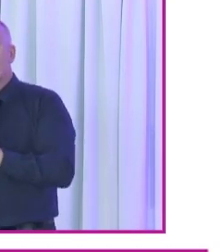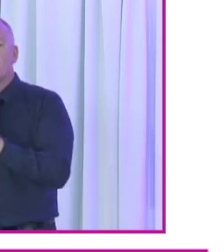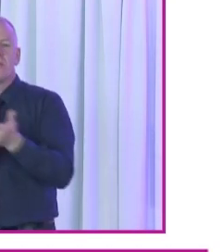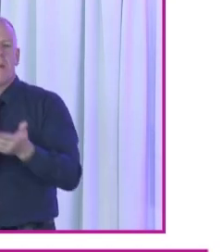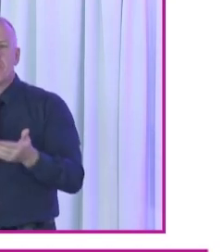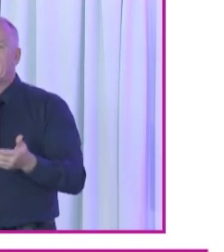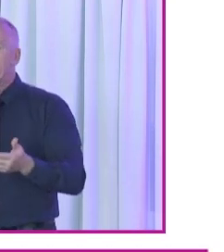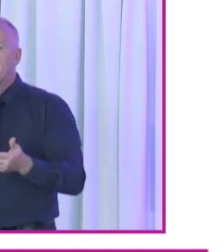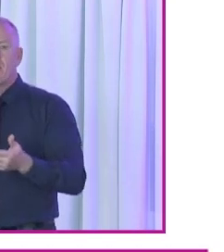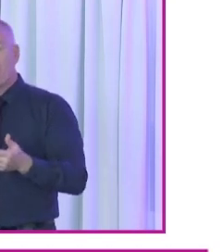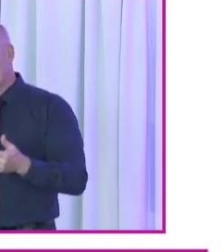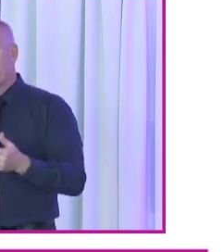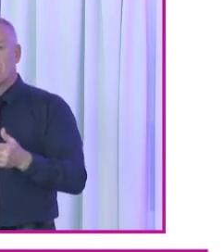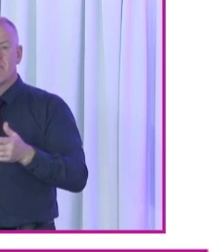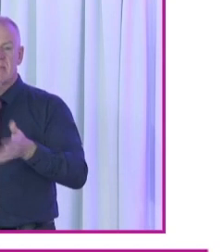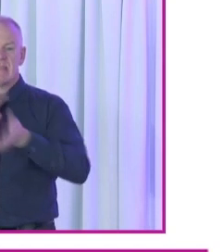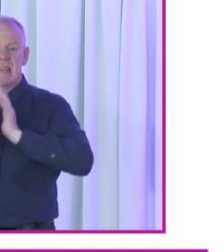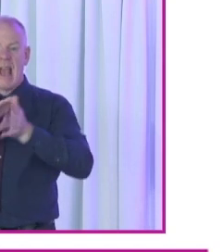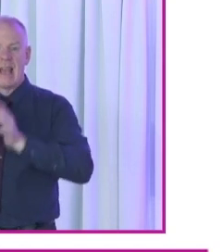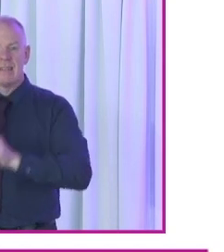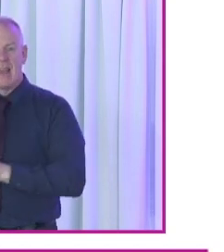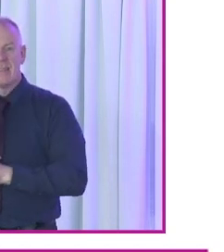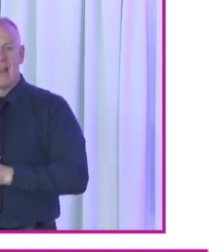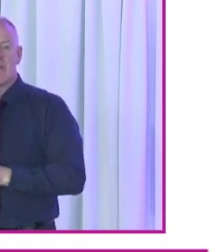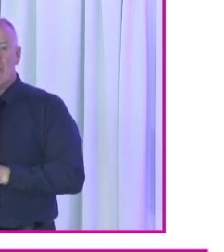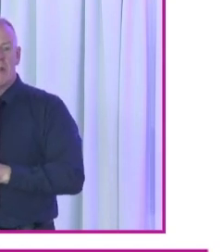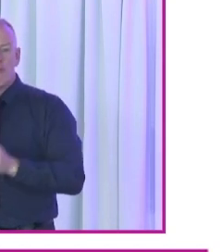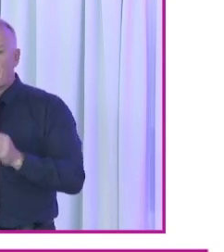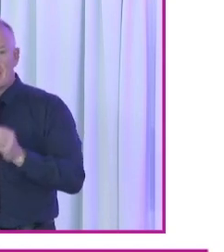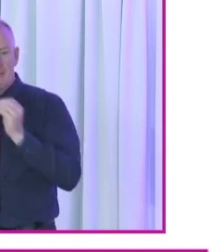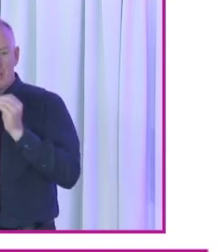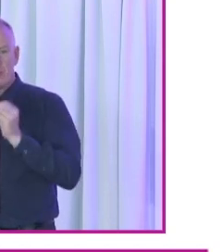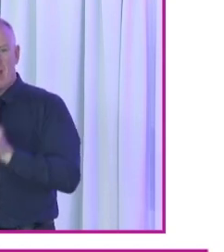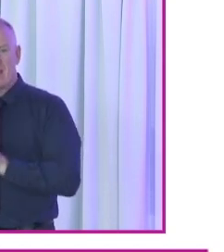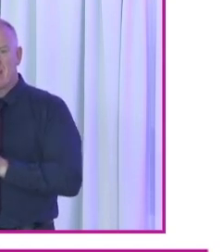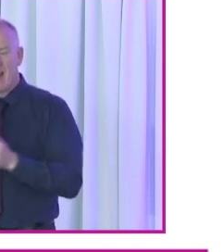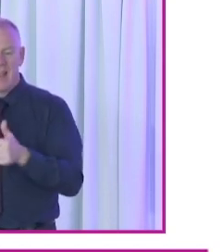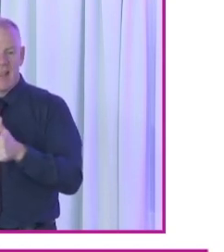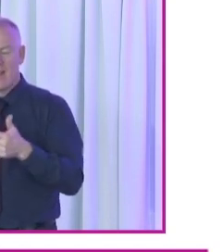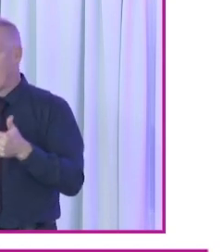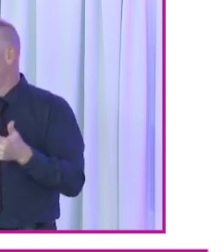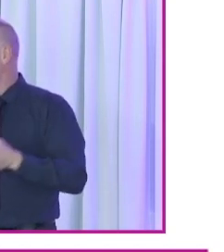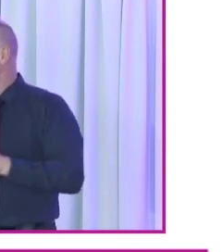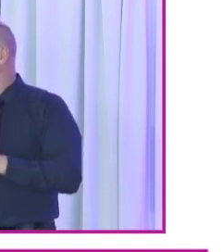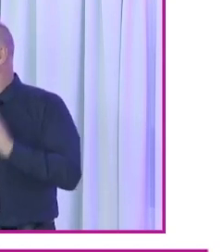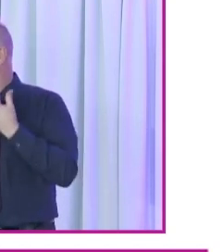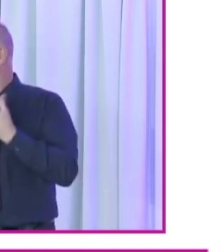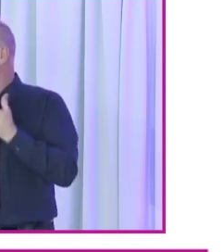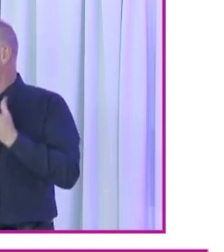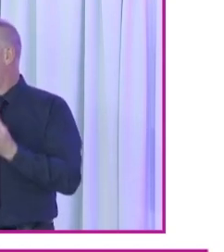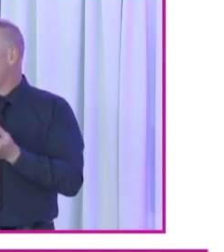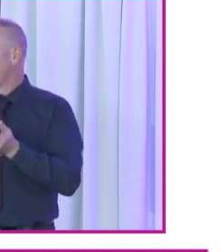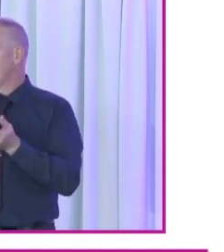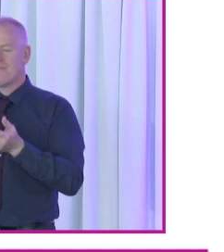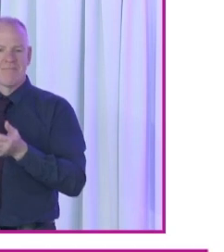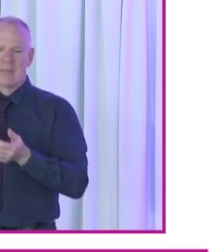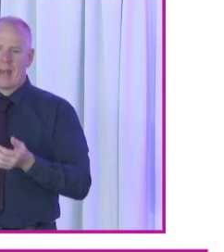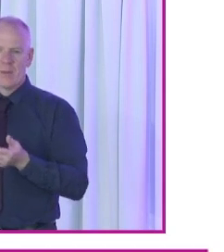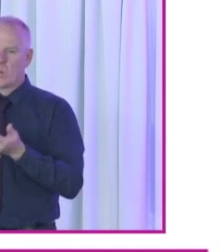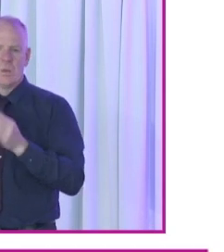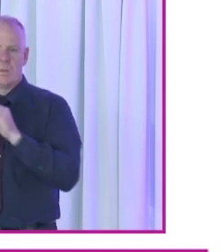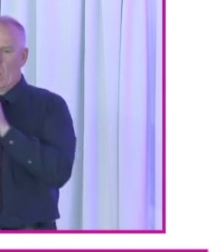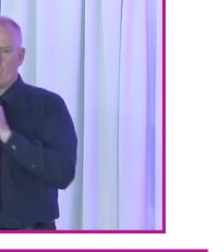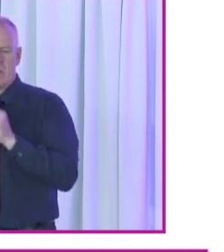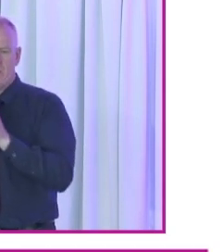information in ISL, two visits for postal vote. These are direct comments. I'm happy about having to use this method.